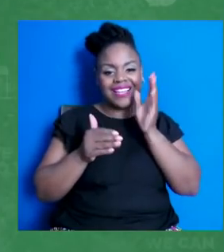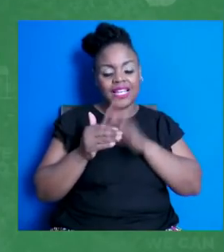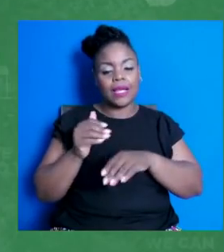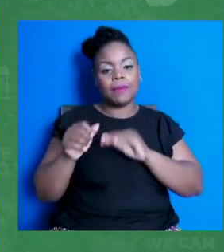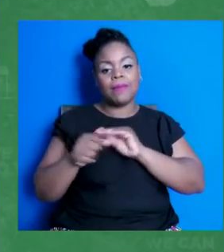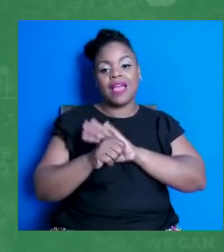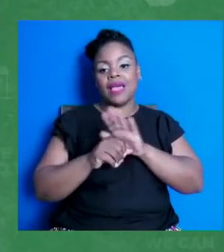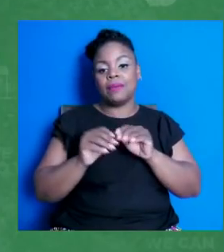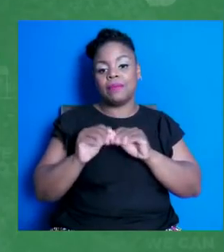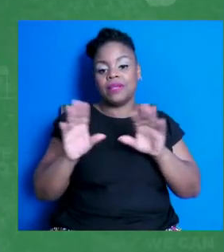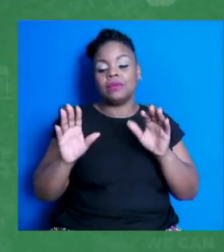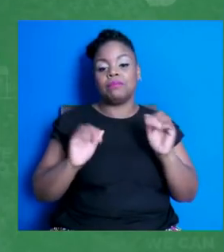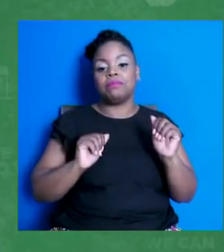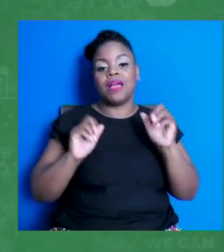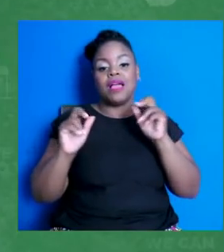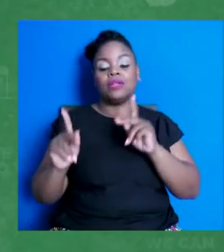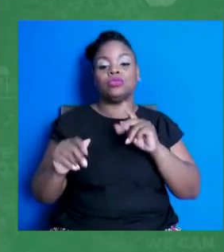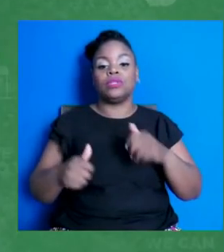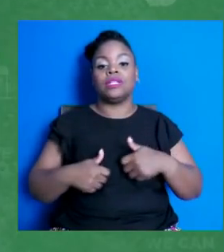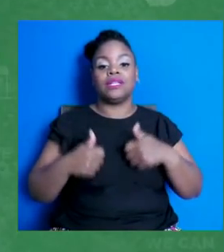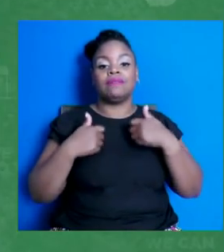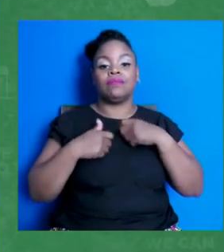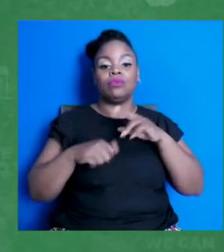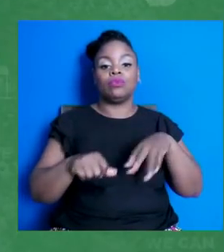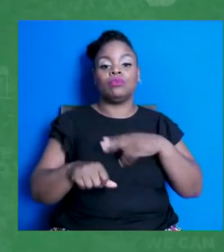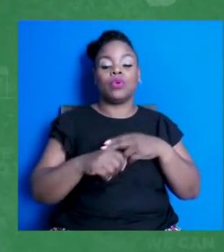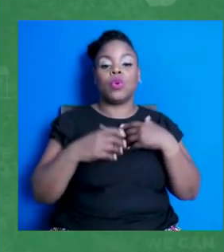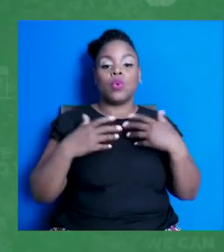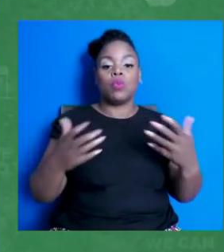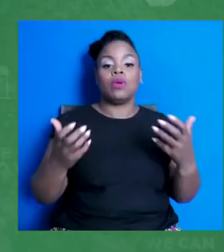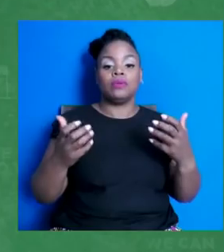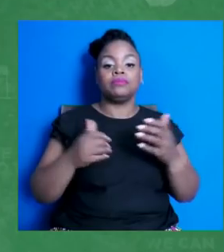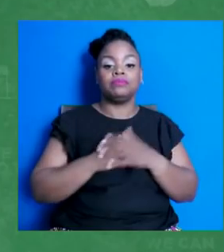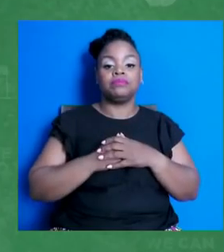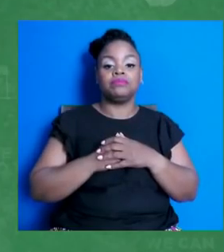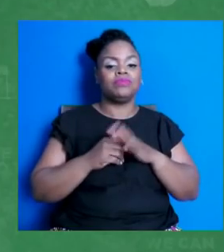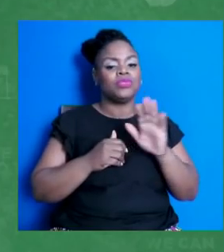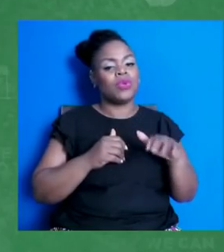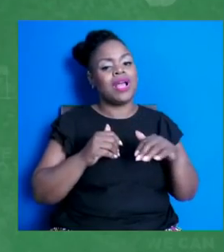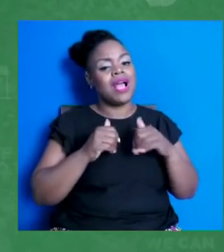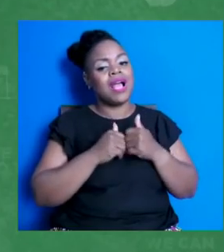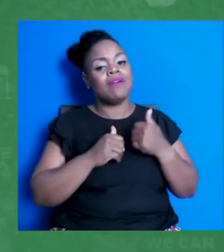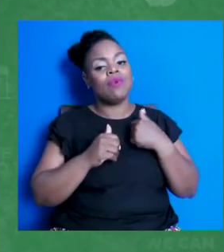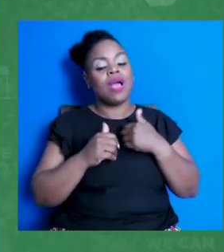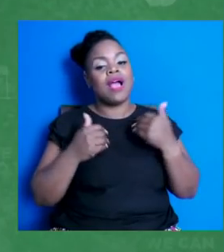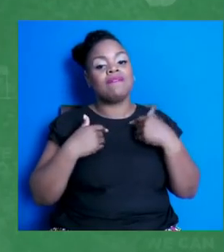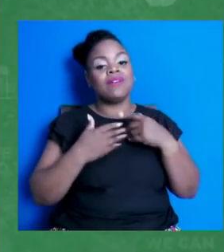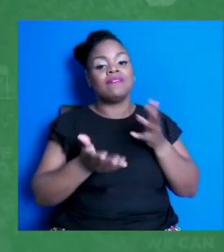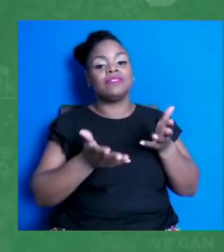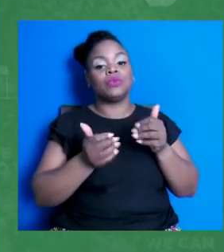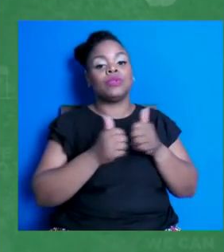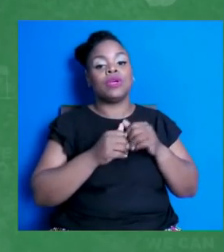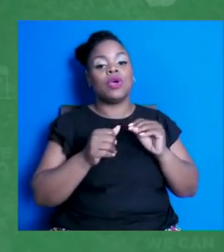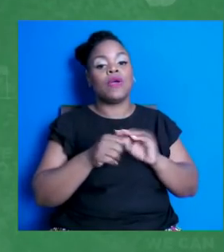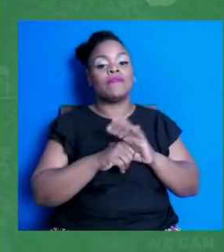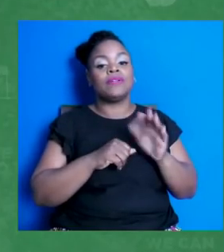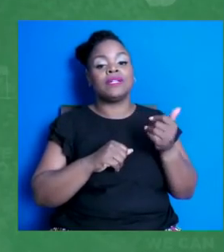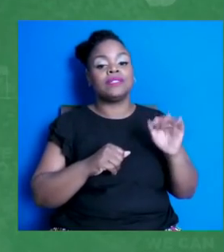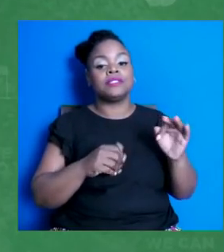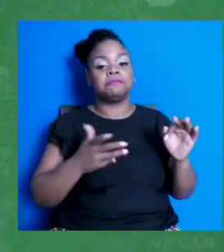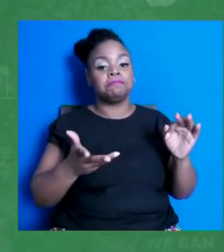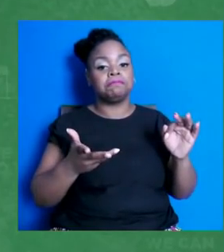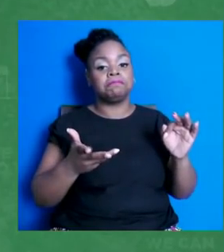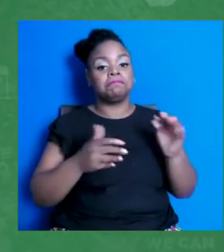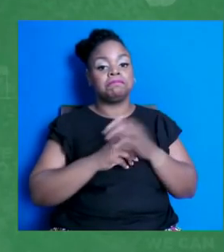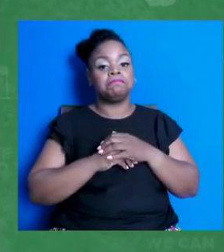Great. So how do we actually have the conversations about the COVID-19 vaccines? Next slide, please. Here's our main approach. We're not